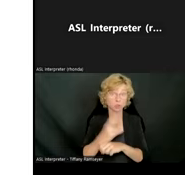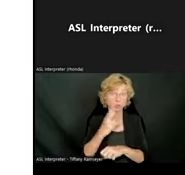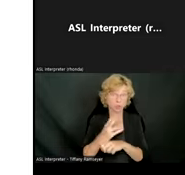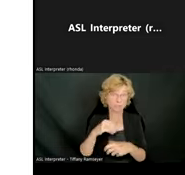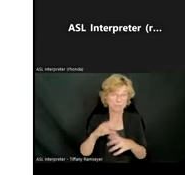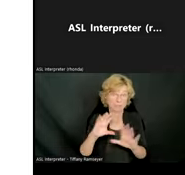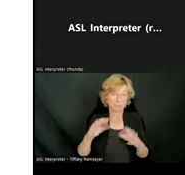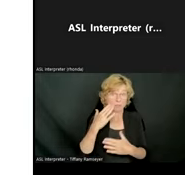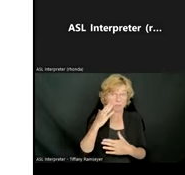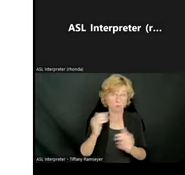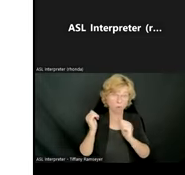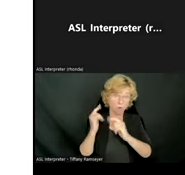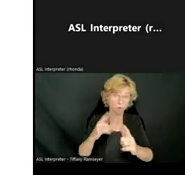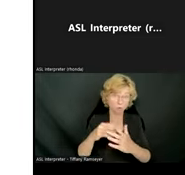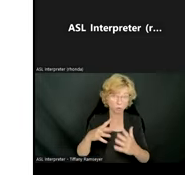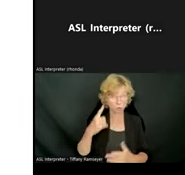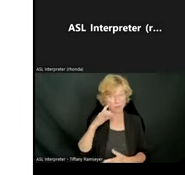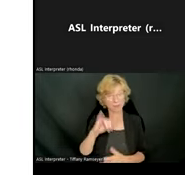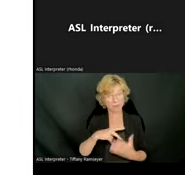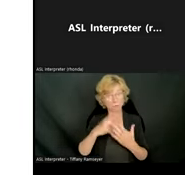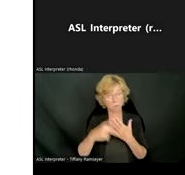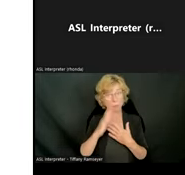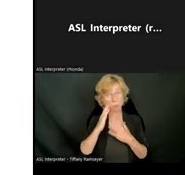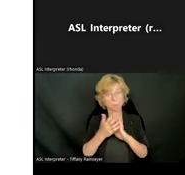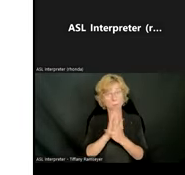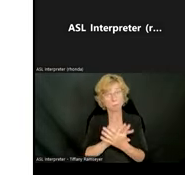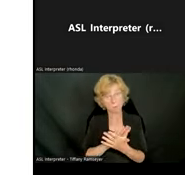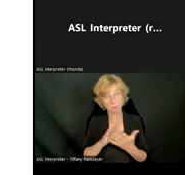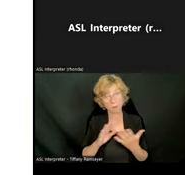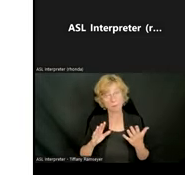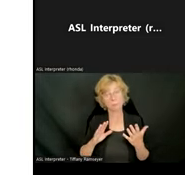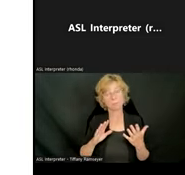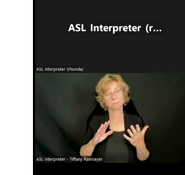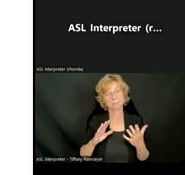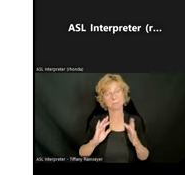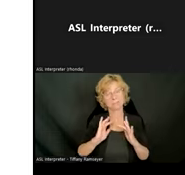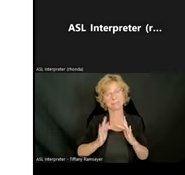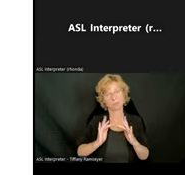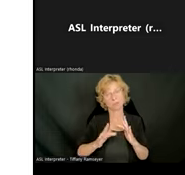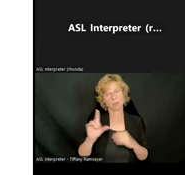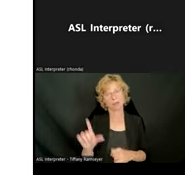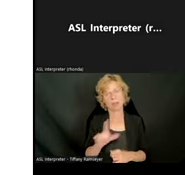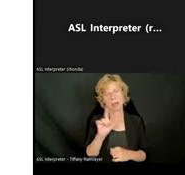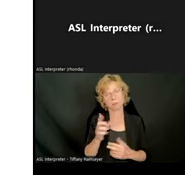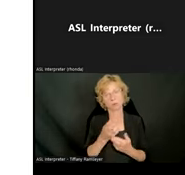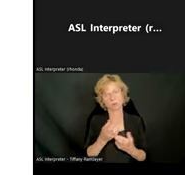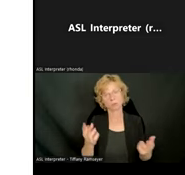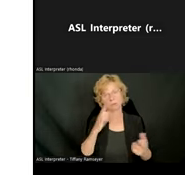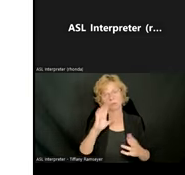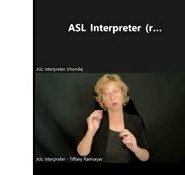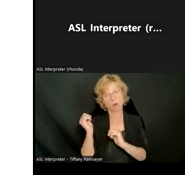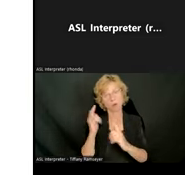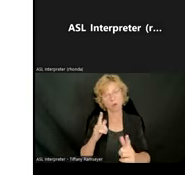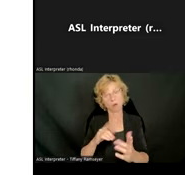program ever expanding to become a digital library resource for all learners? So, Chris, thank you for asking that